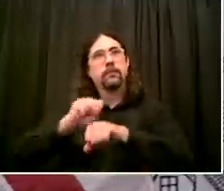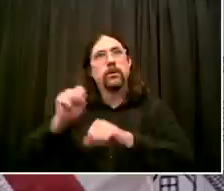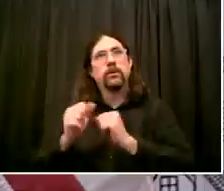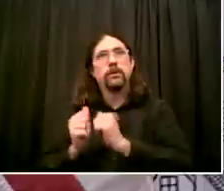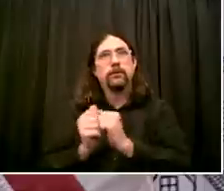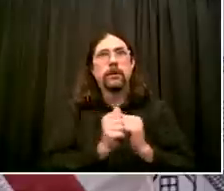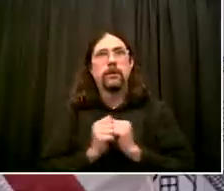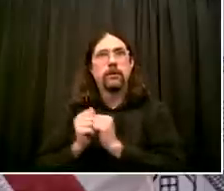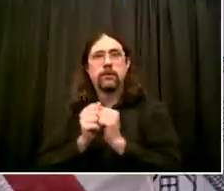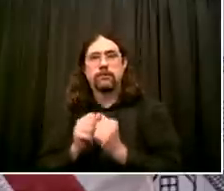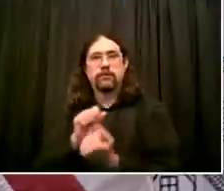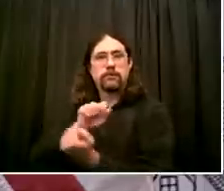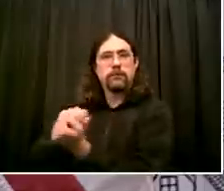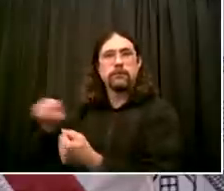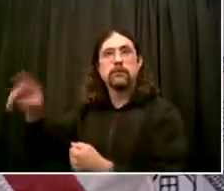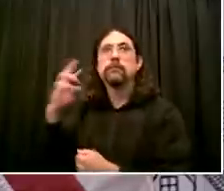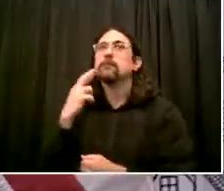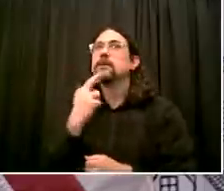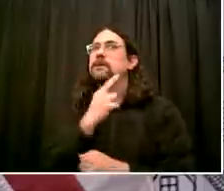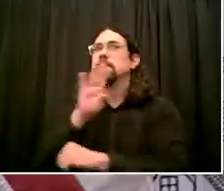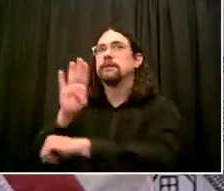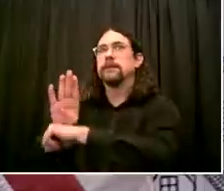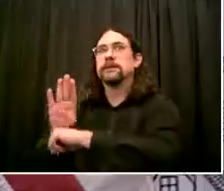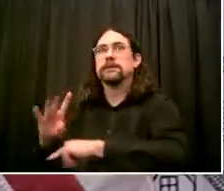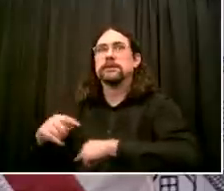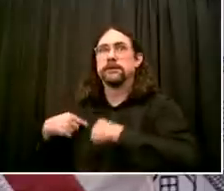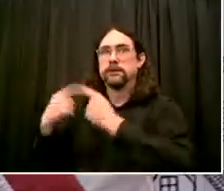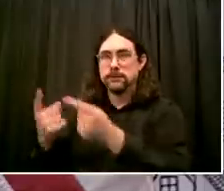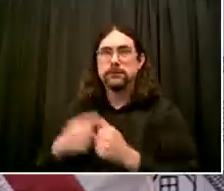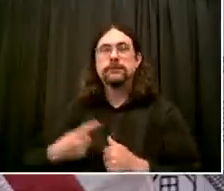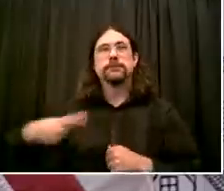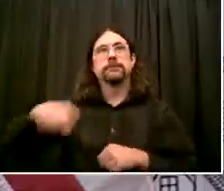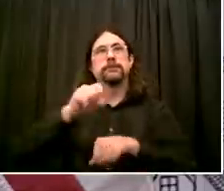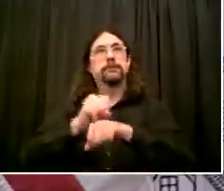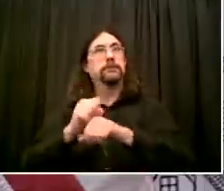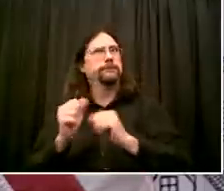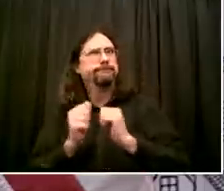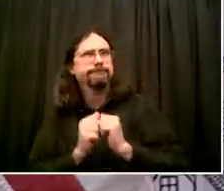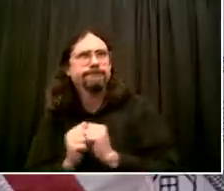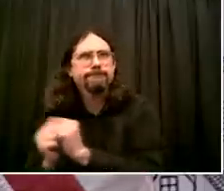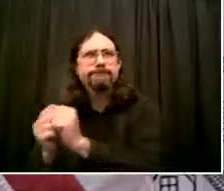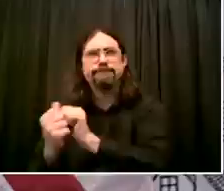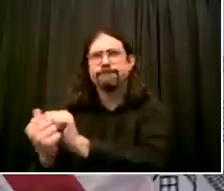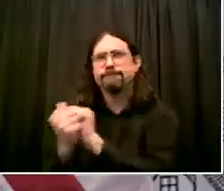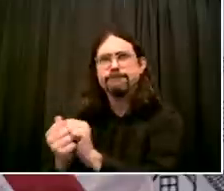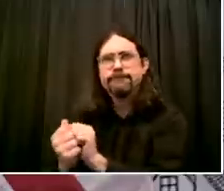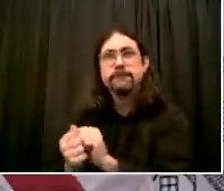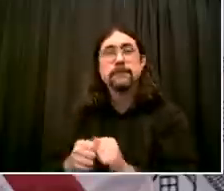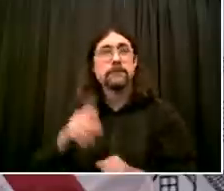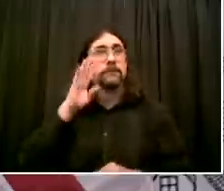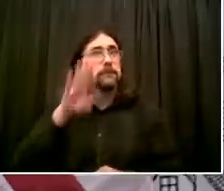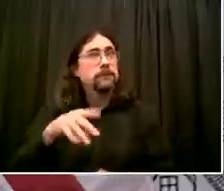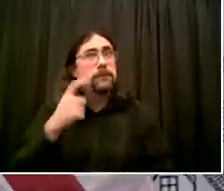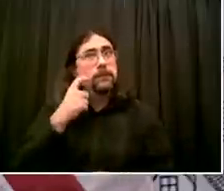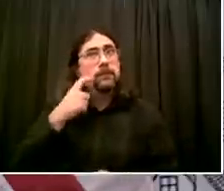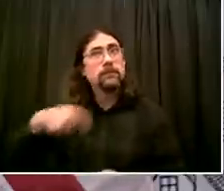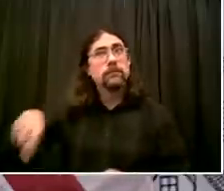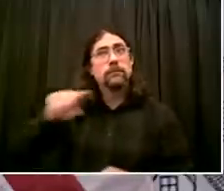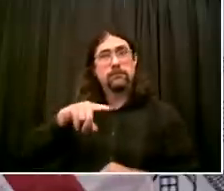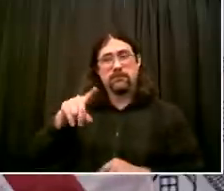to ease the delivery fee burden for restaurants. We worked with the council on that as well just in the last month.